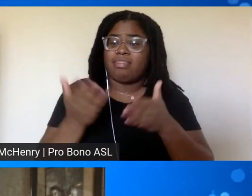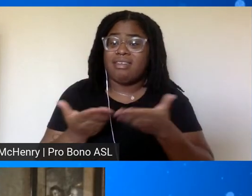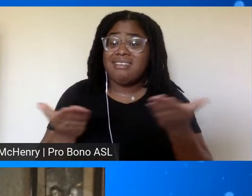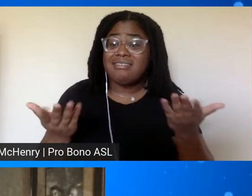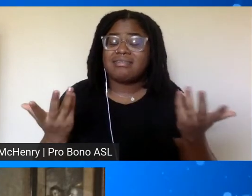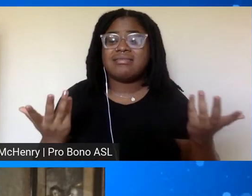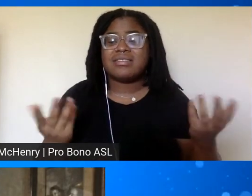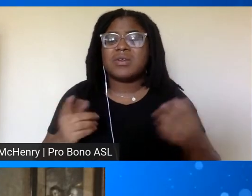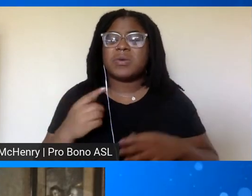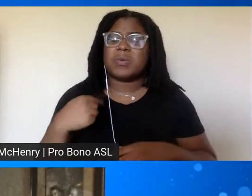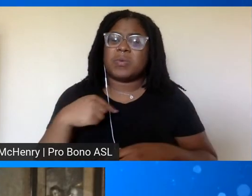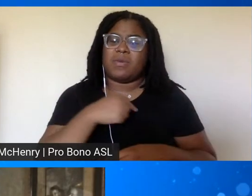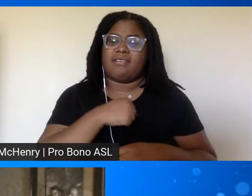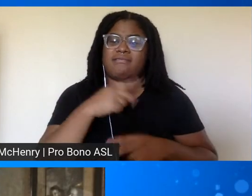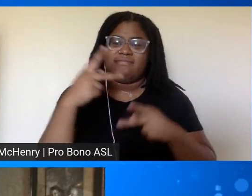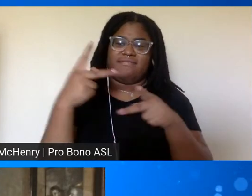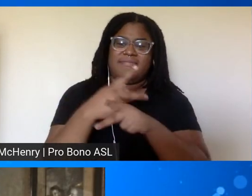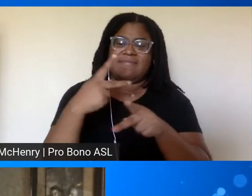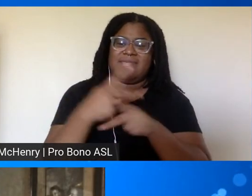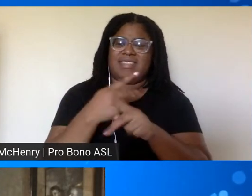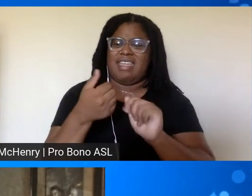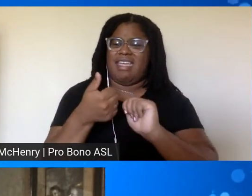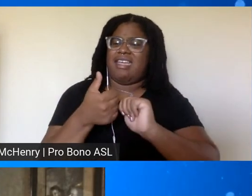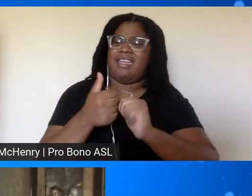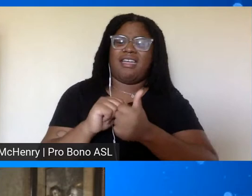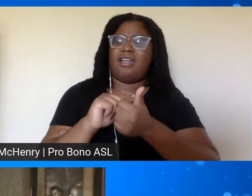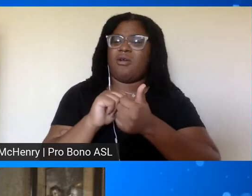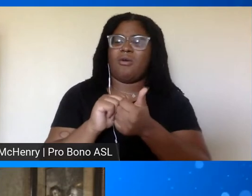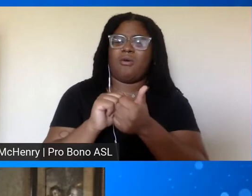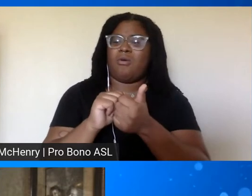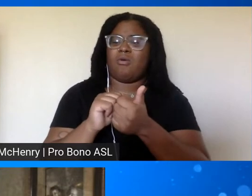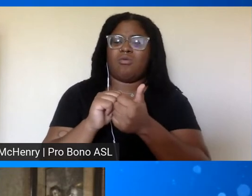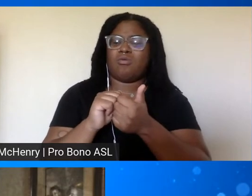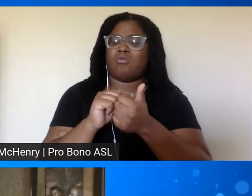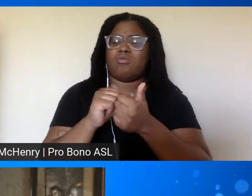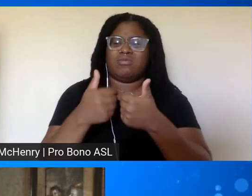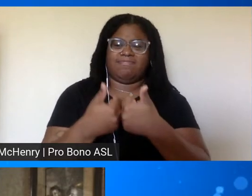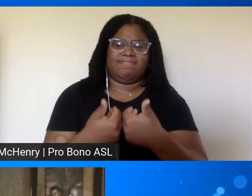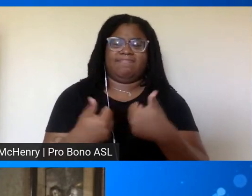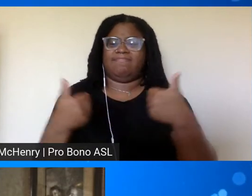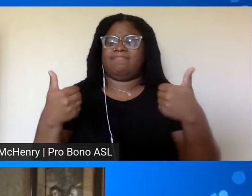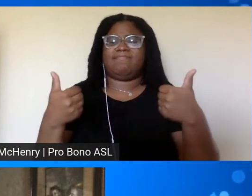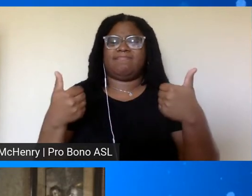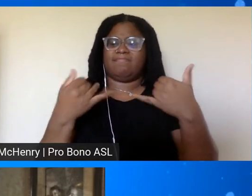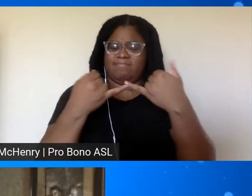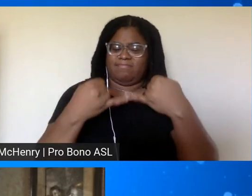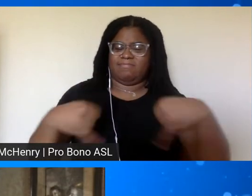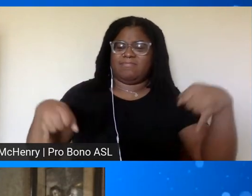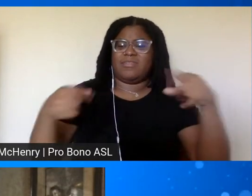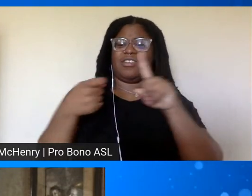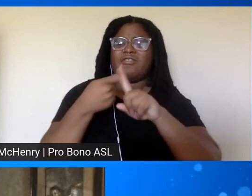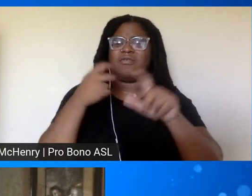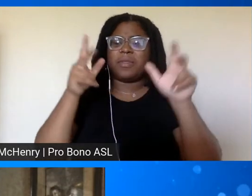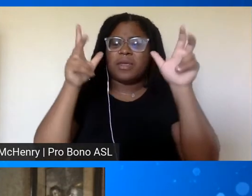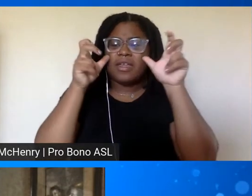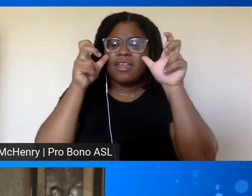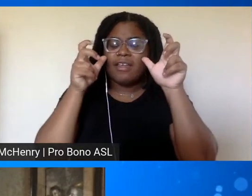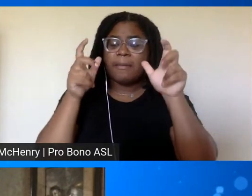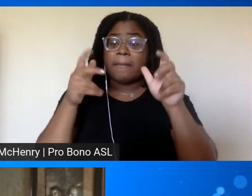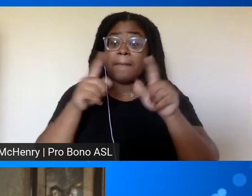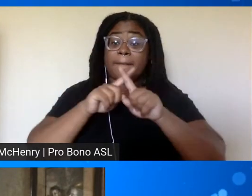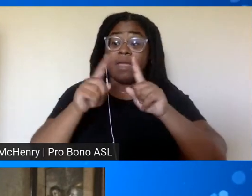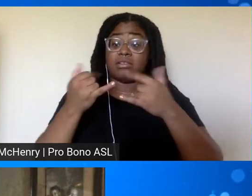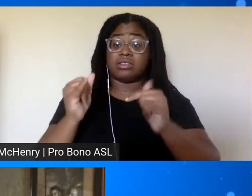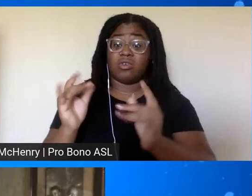so we've got to figure out how do we you know divorce ourselves from the evils and connect with each